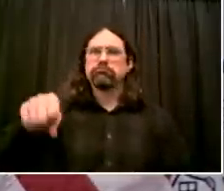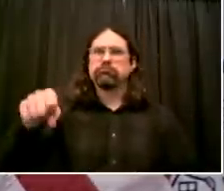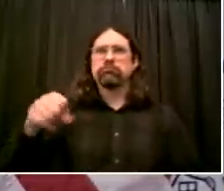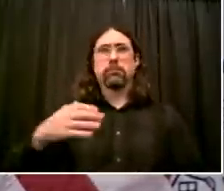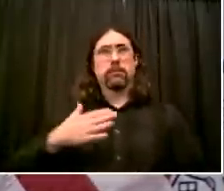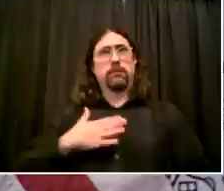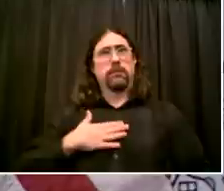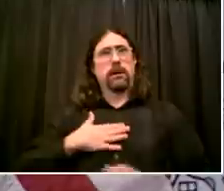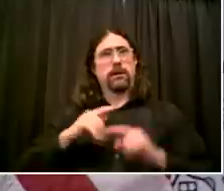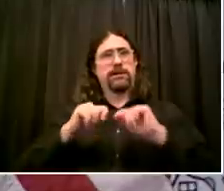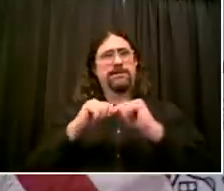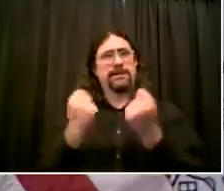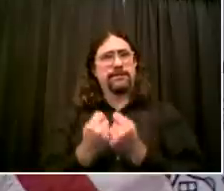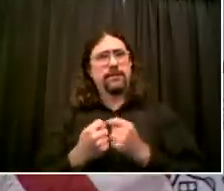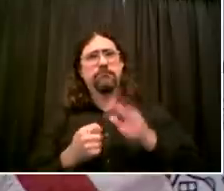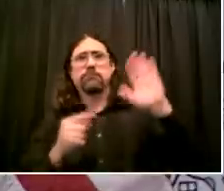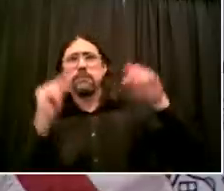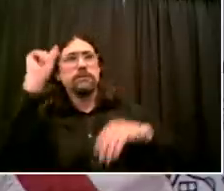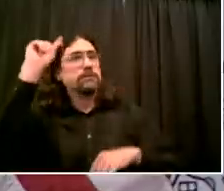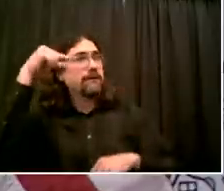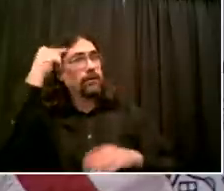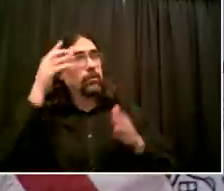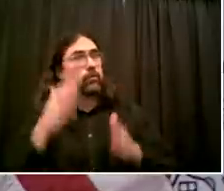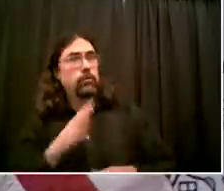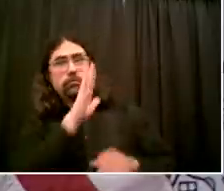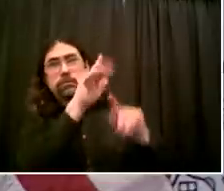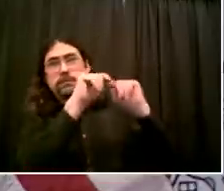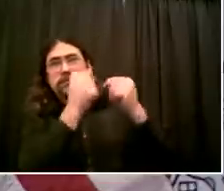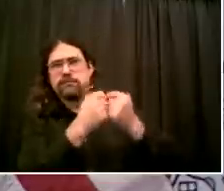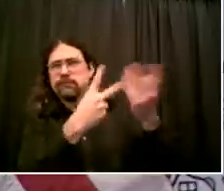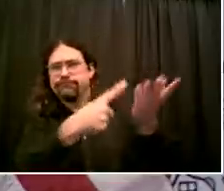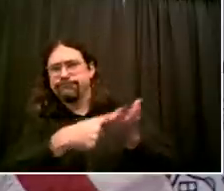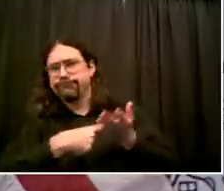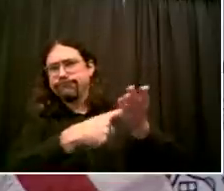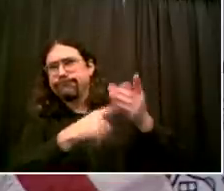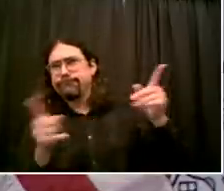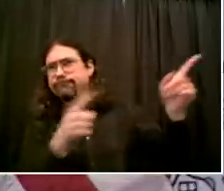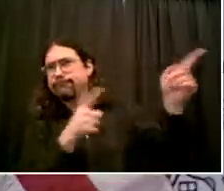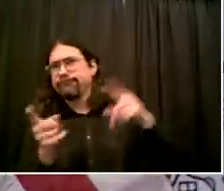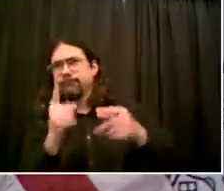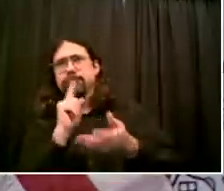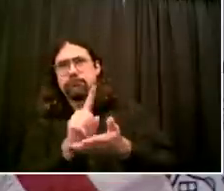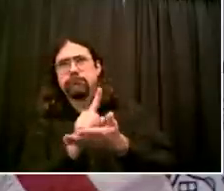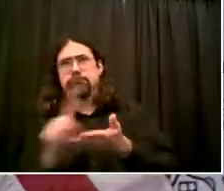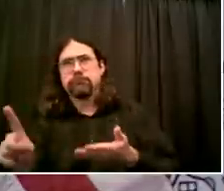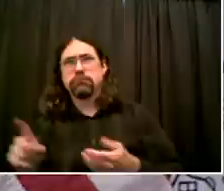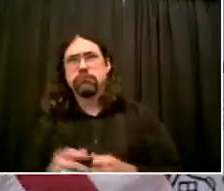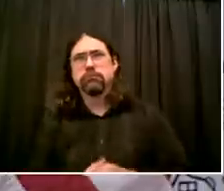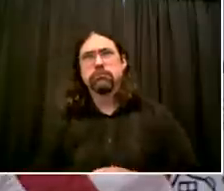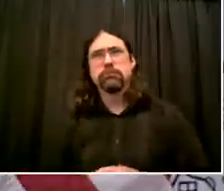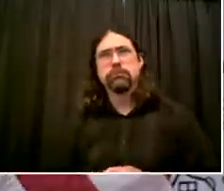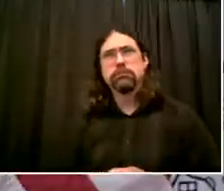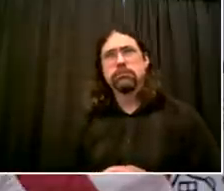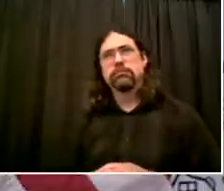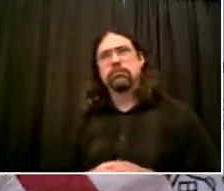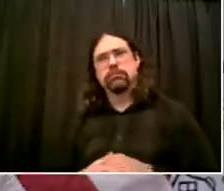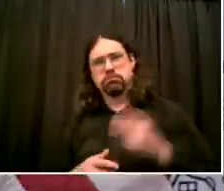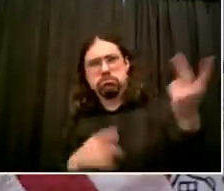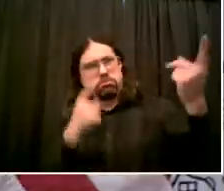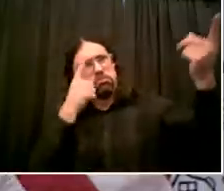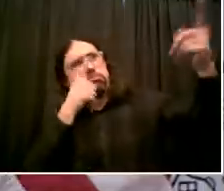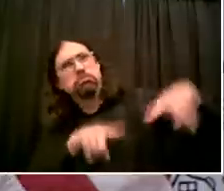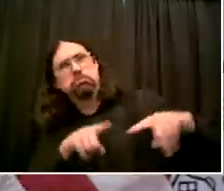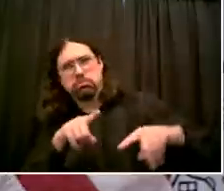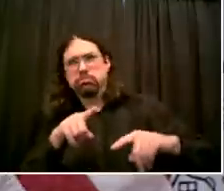of unity on the fact that we want to get to phase two as quickly as possible. I sounded a cautious note because my general